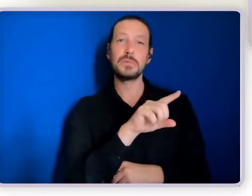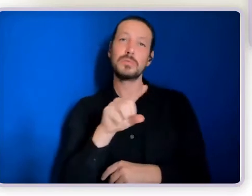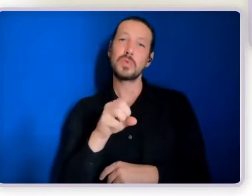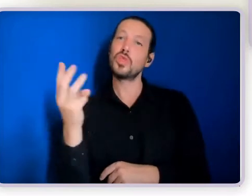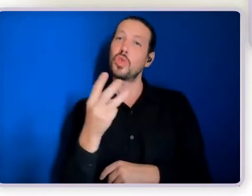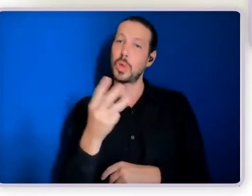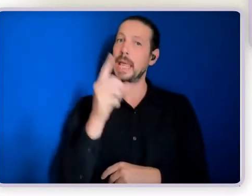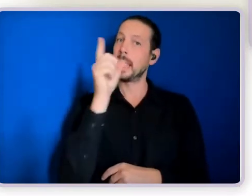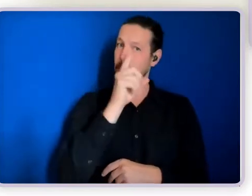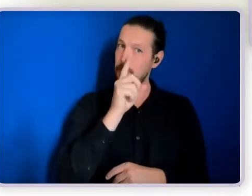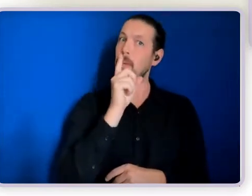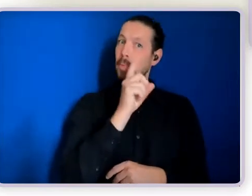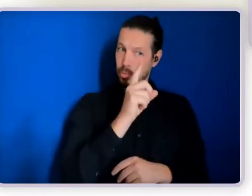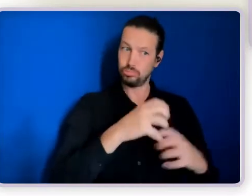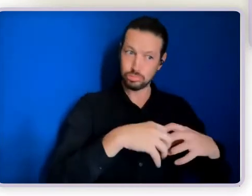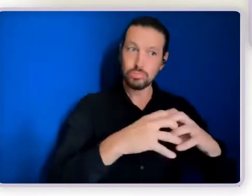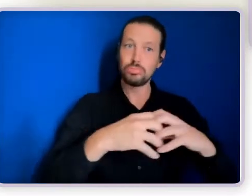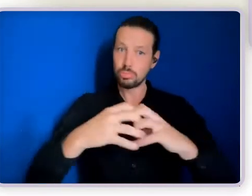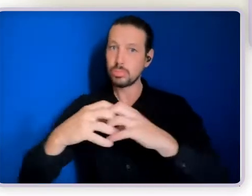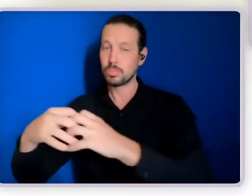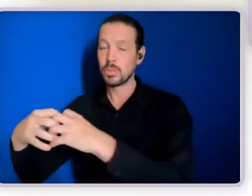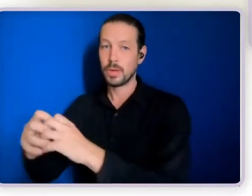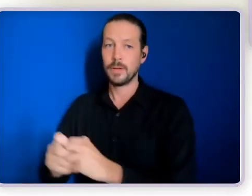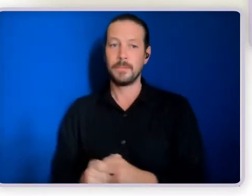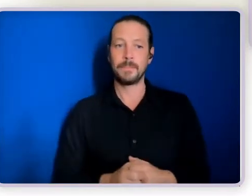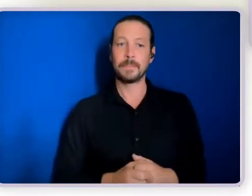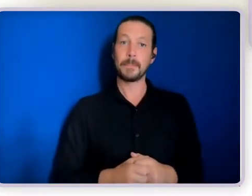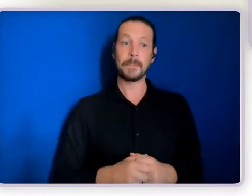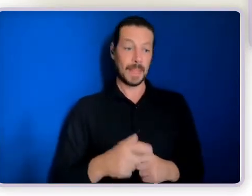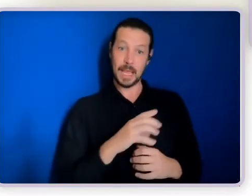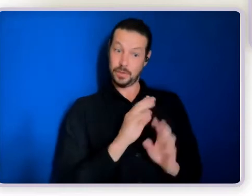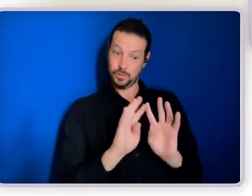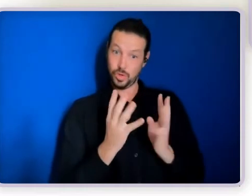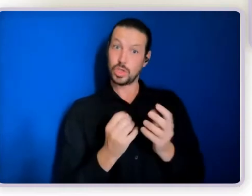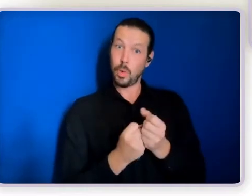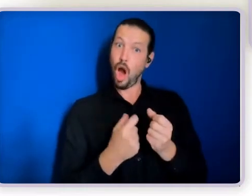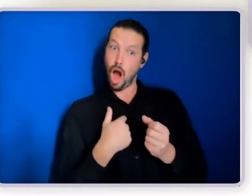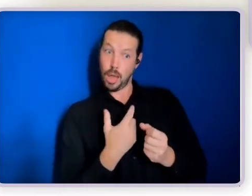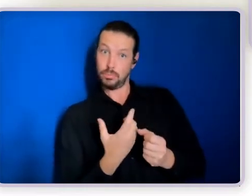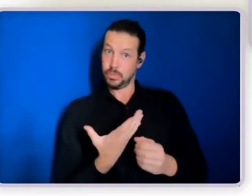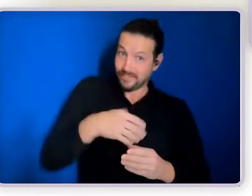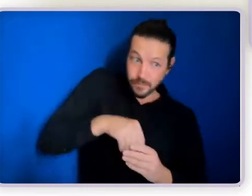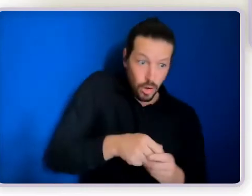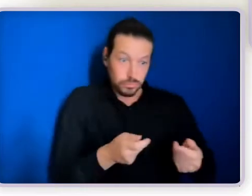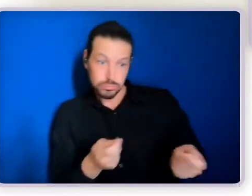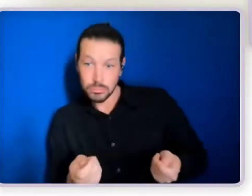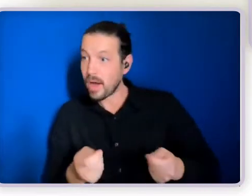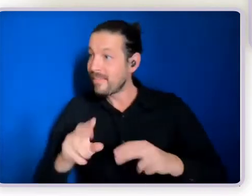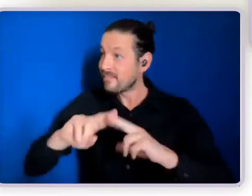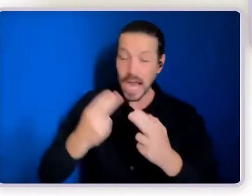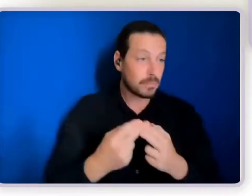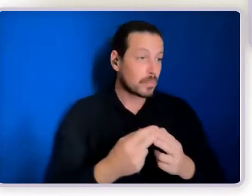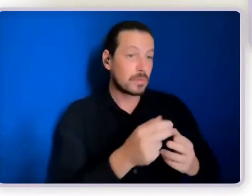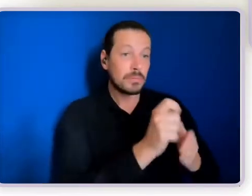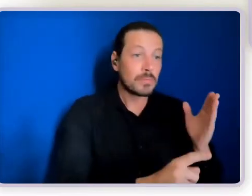I also facilitate a number of circles of support myself. So I'm in there doing that work with families and individuals and their